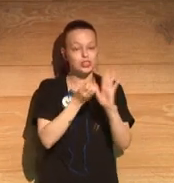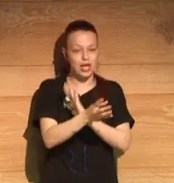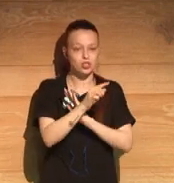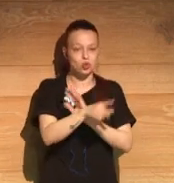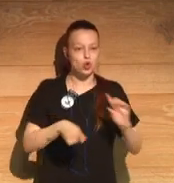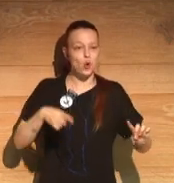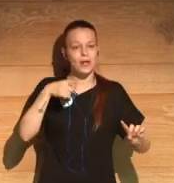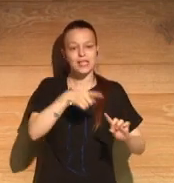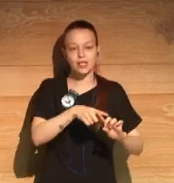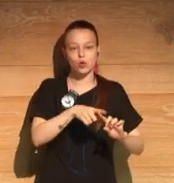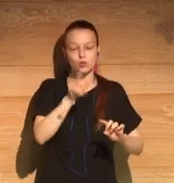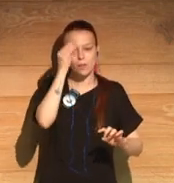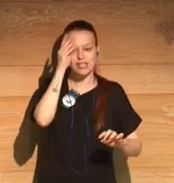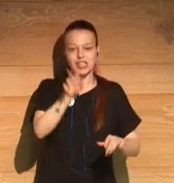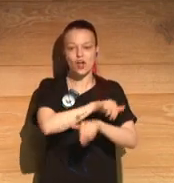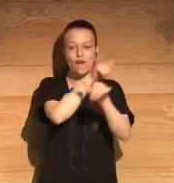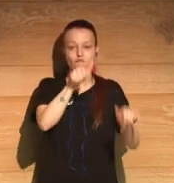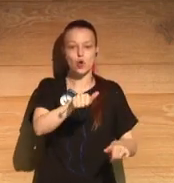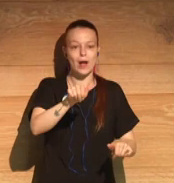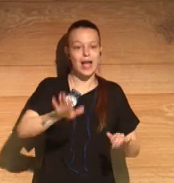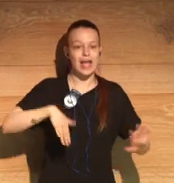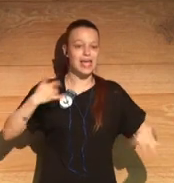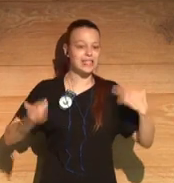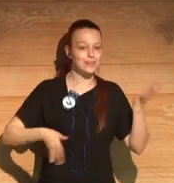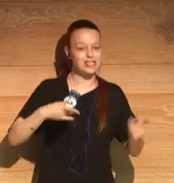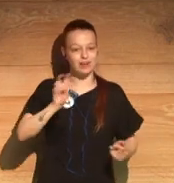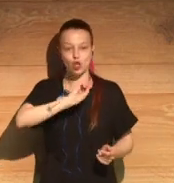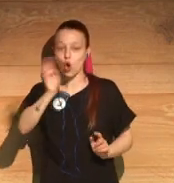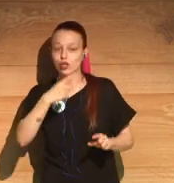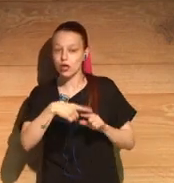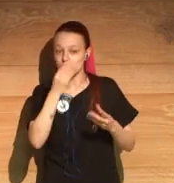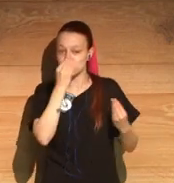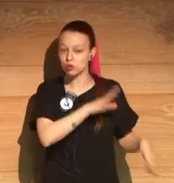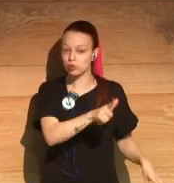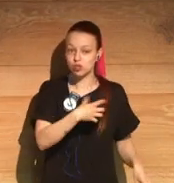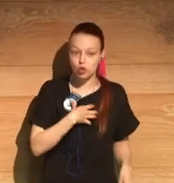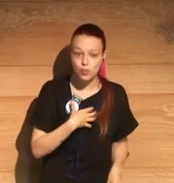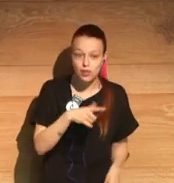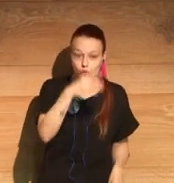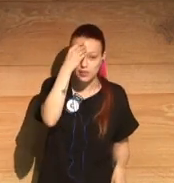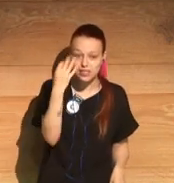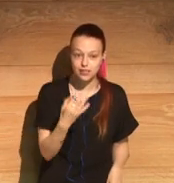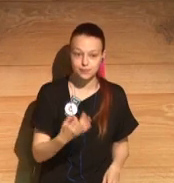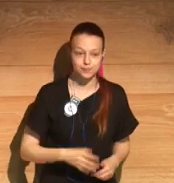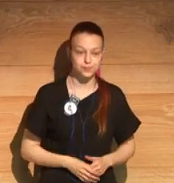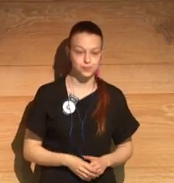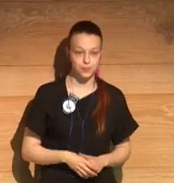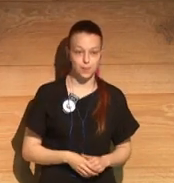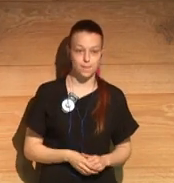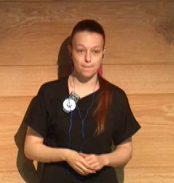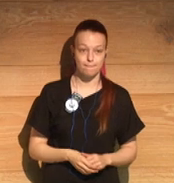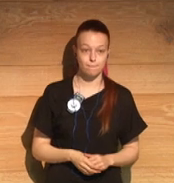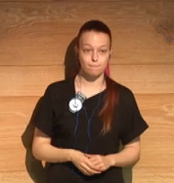what it has to say, has certain expressive virtues that can't. Do you think they can't be replaced by anything else? Do you think it's necessary?